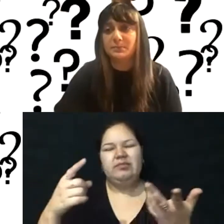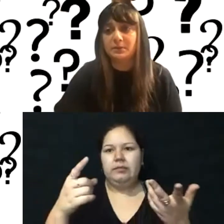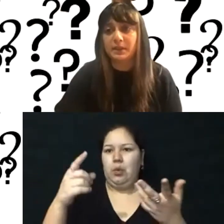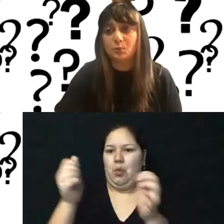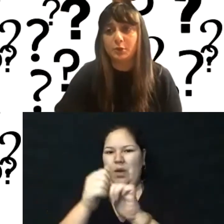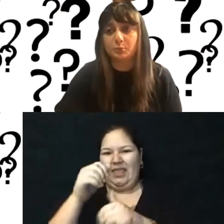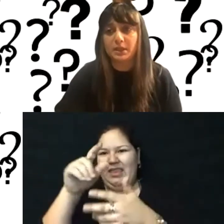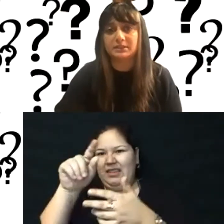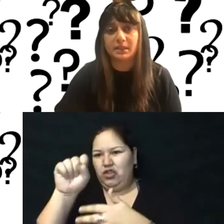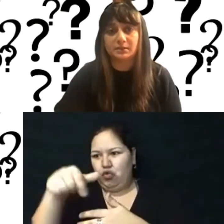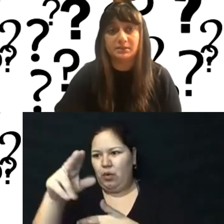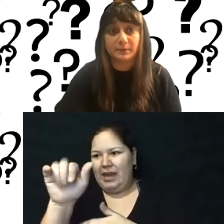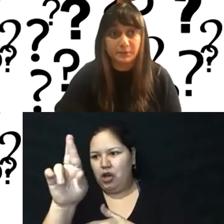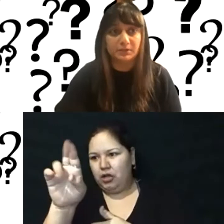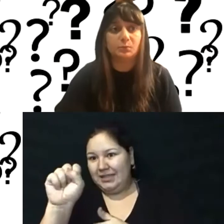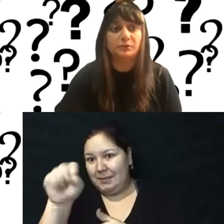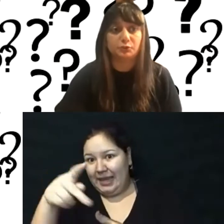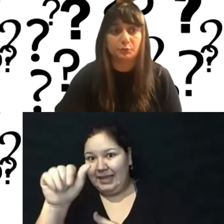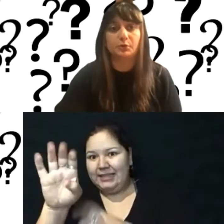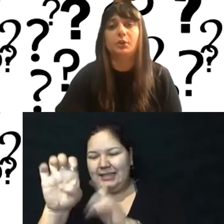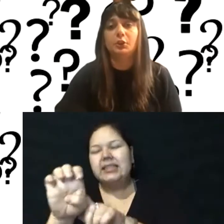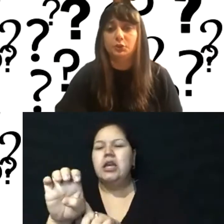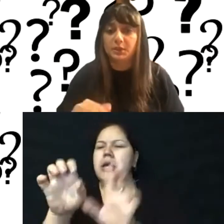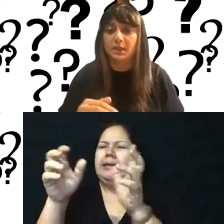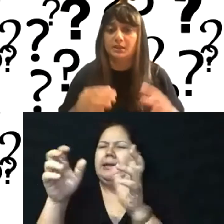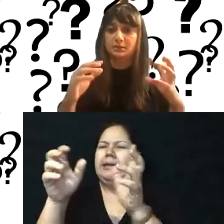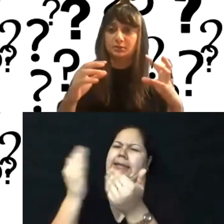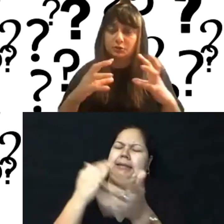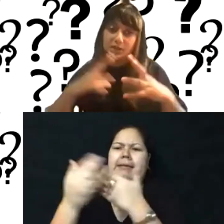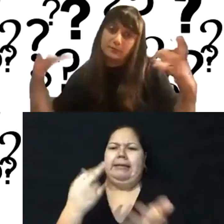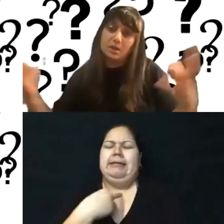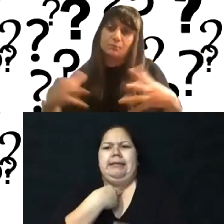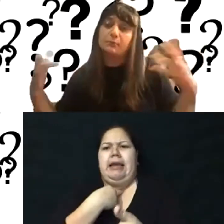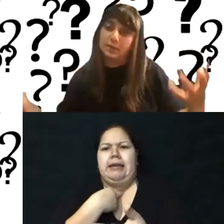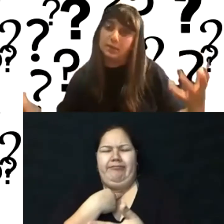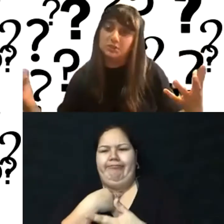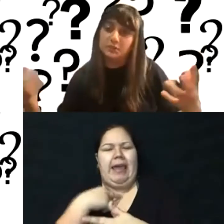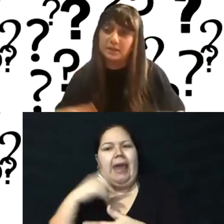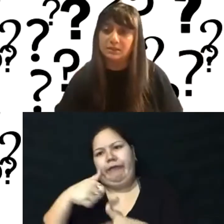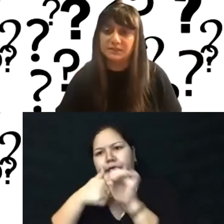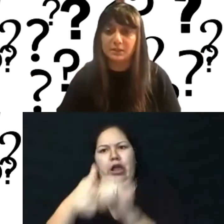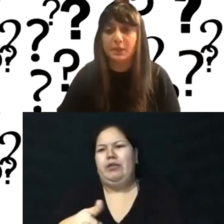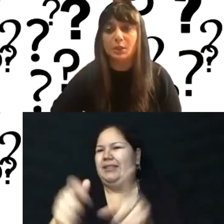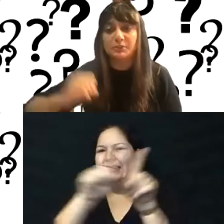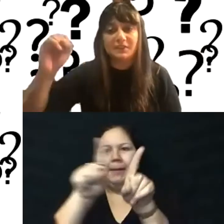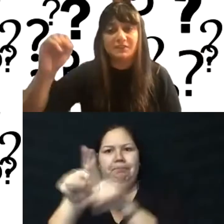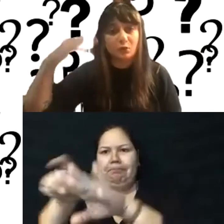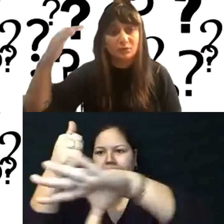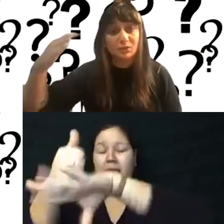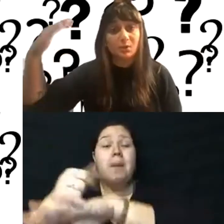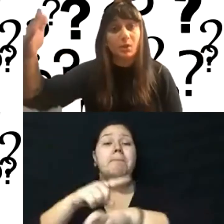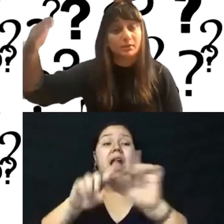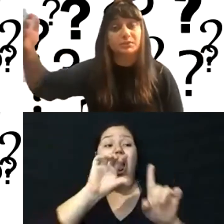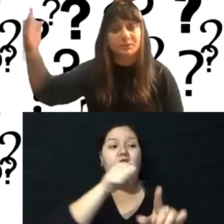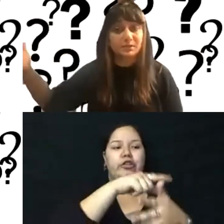something like WordPress and definitely with Drupal, you can, you can have a lot more freedom to do that kind of stuff, but then that